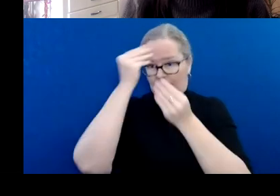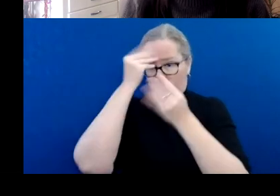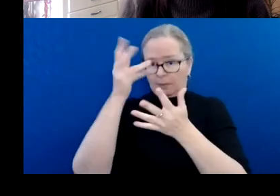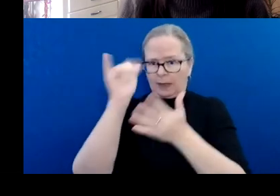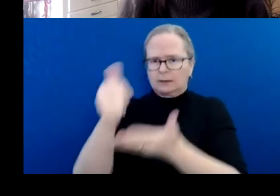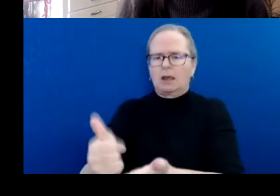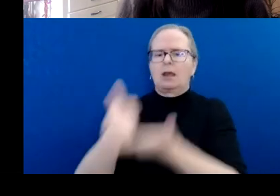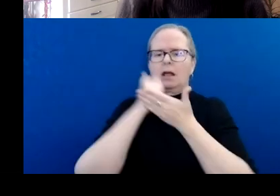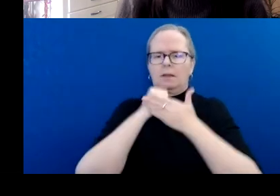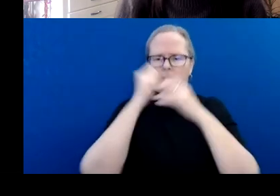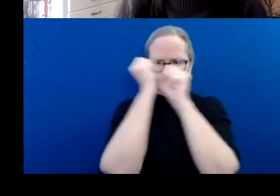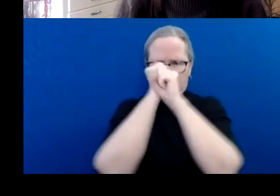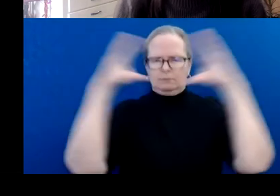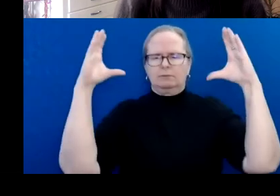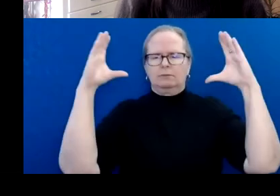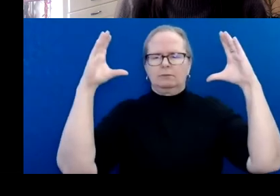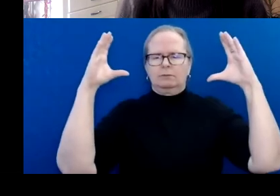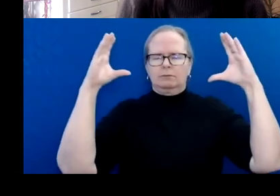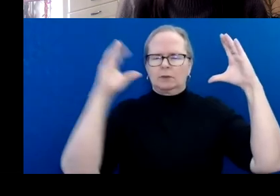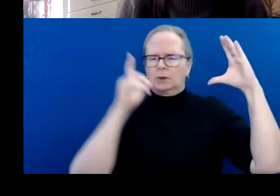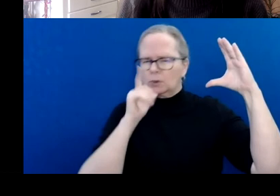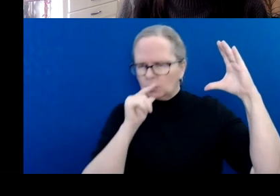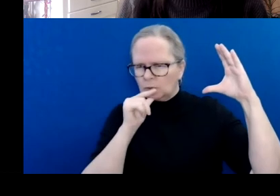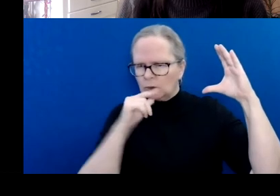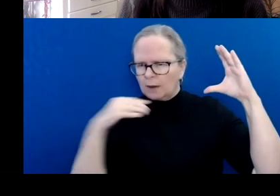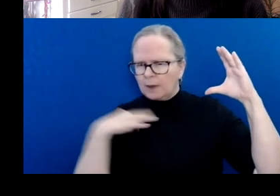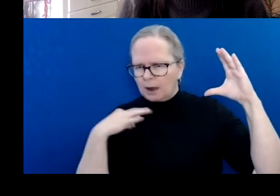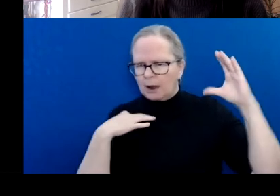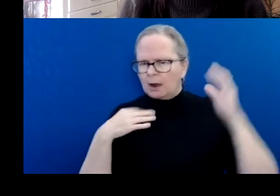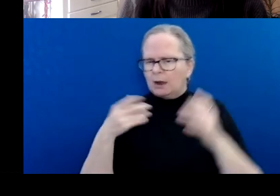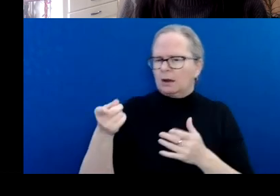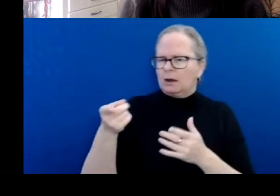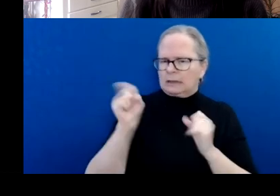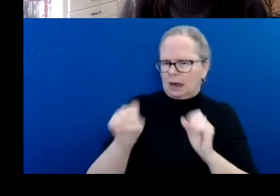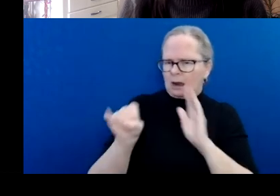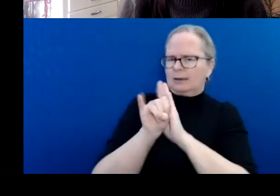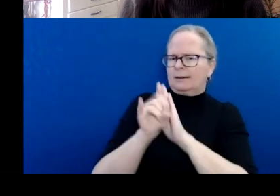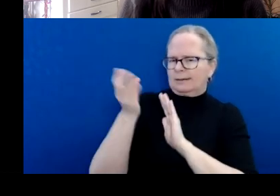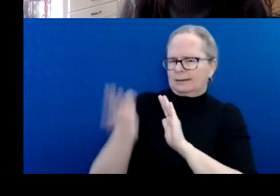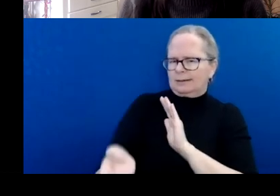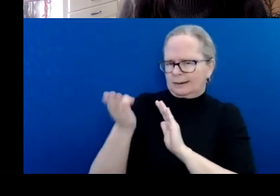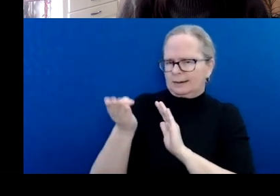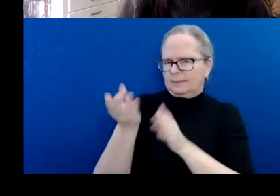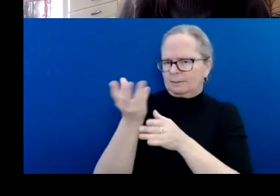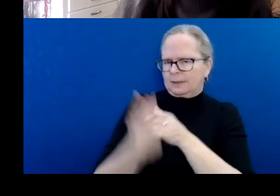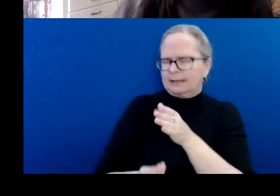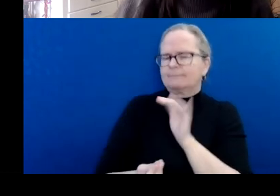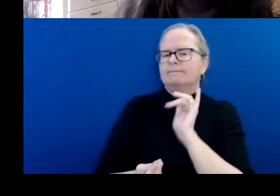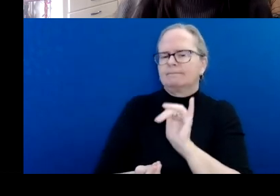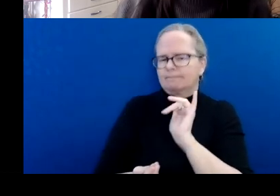and identifying gaps to ensure that grants are awarded in an equitable manner.